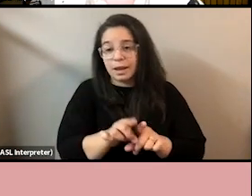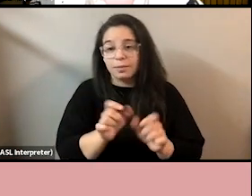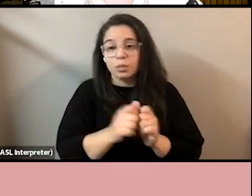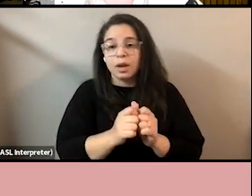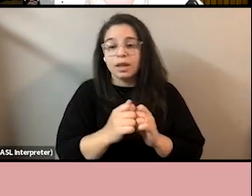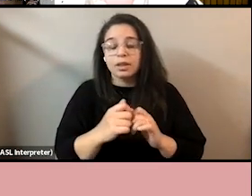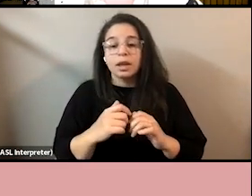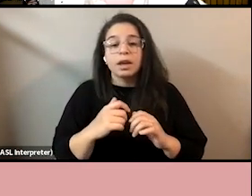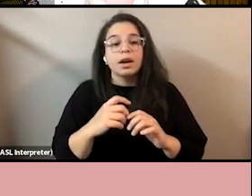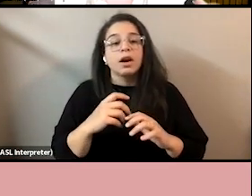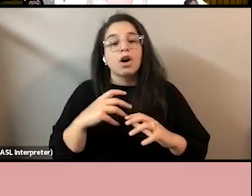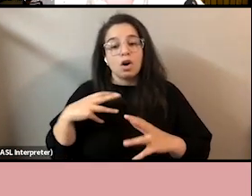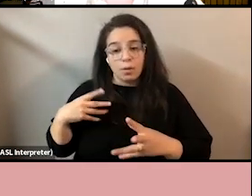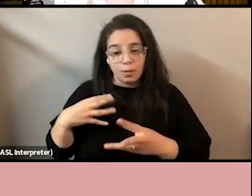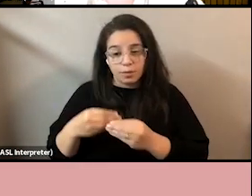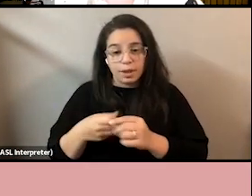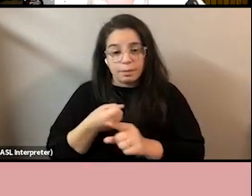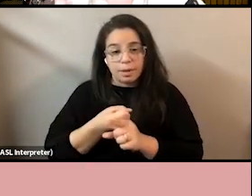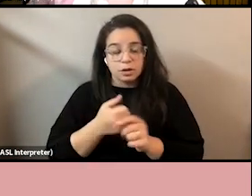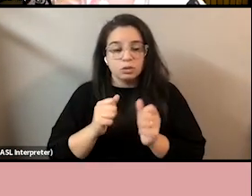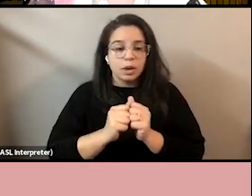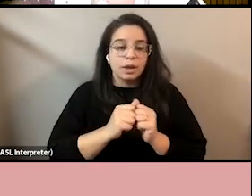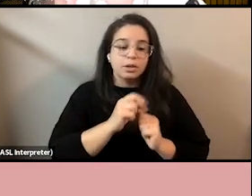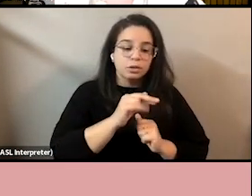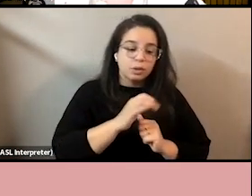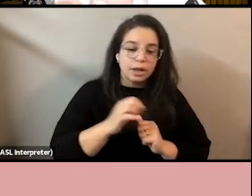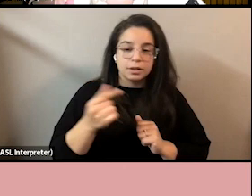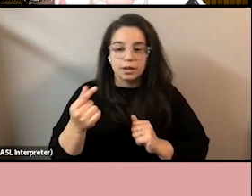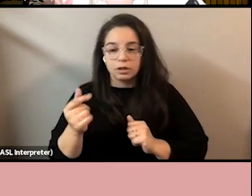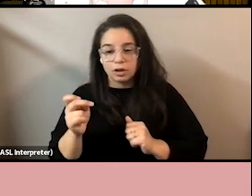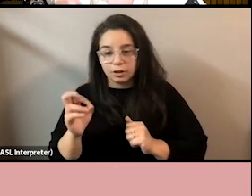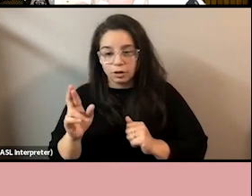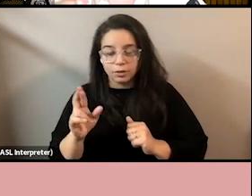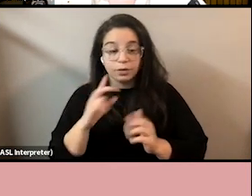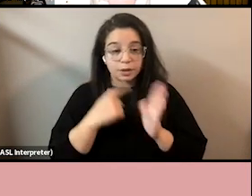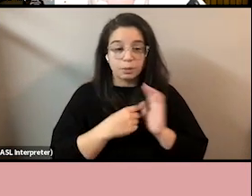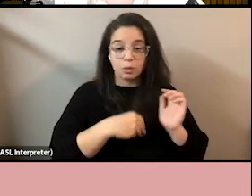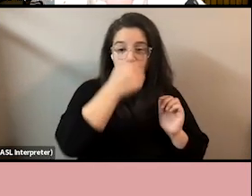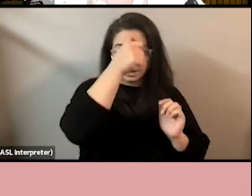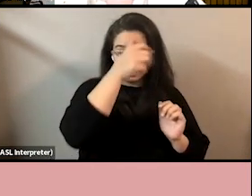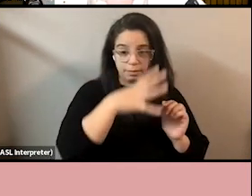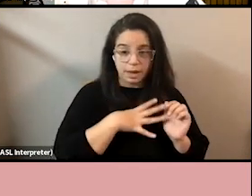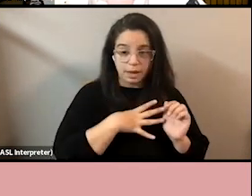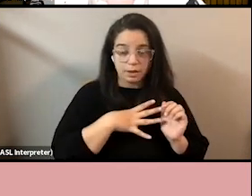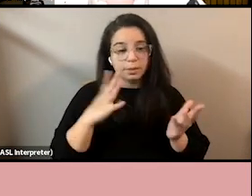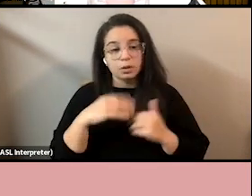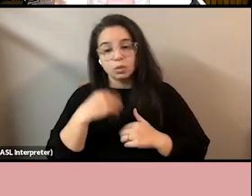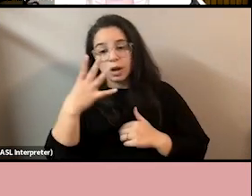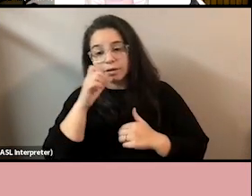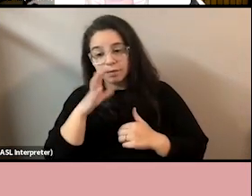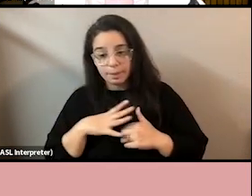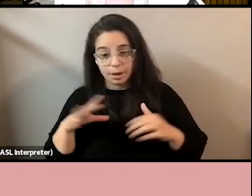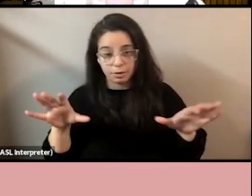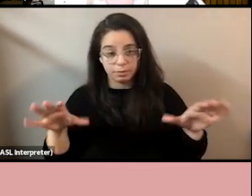compounding impact of race and gender together. White male graduates out earned white female graduates, and they both